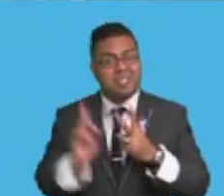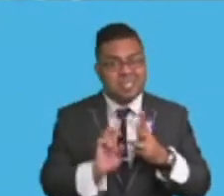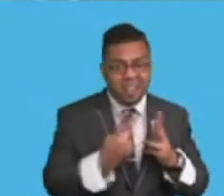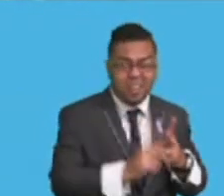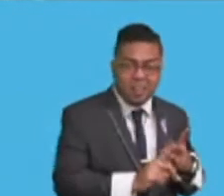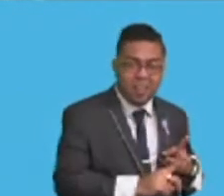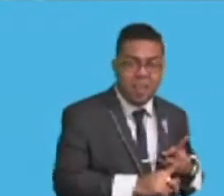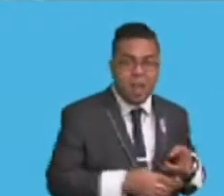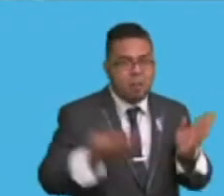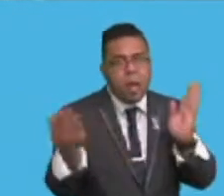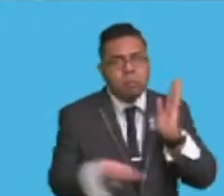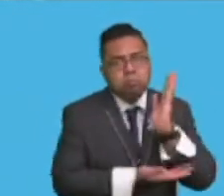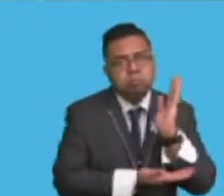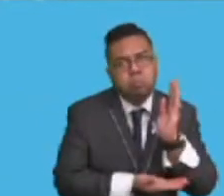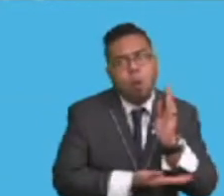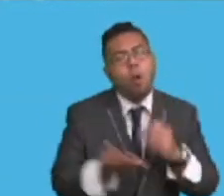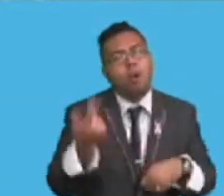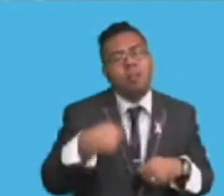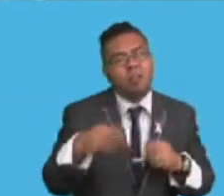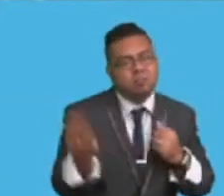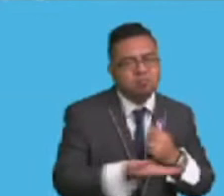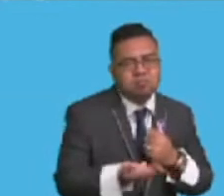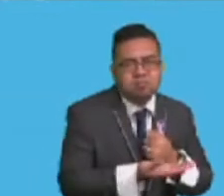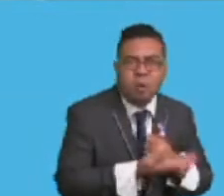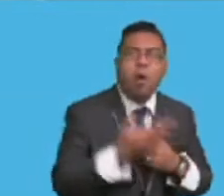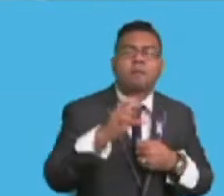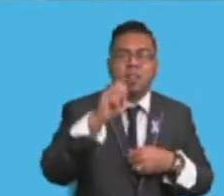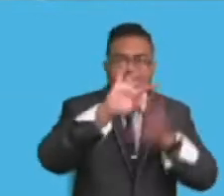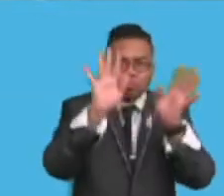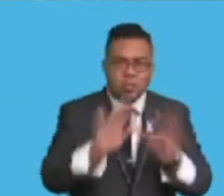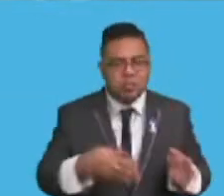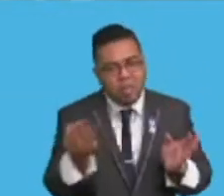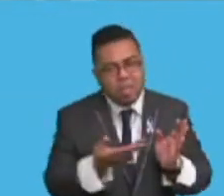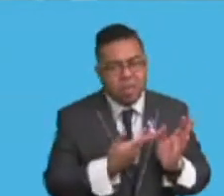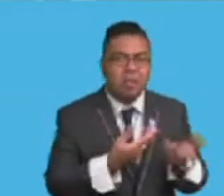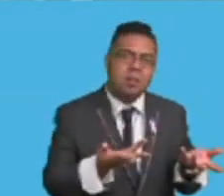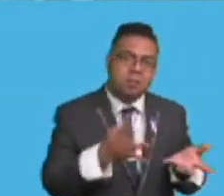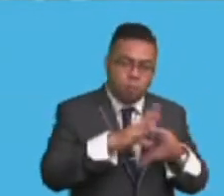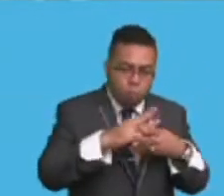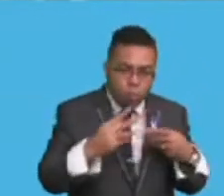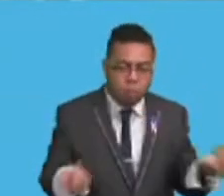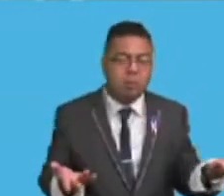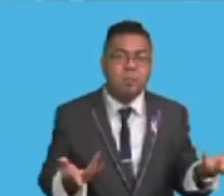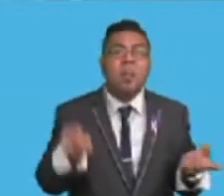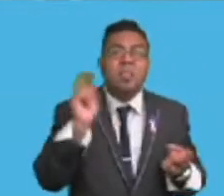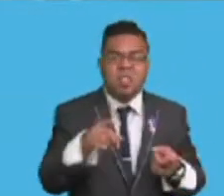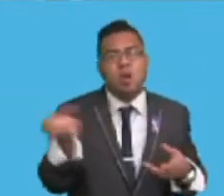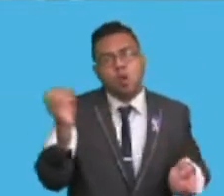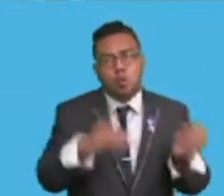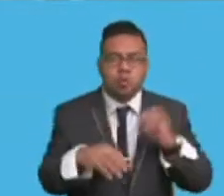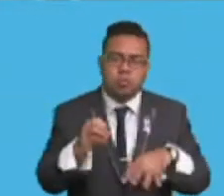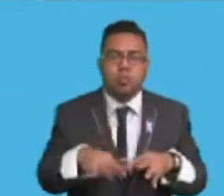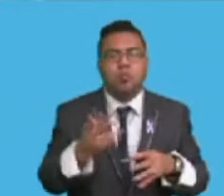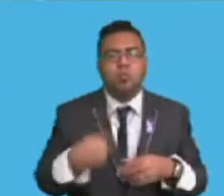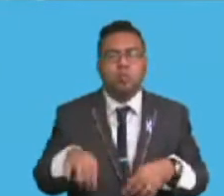logging, Speaker. So both of these two activity, Madam Speaker, contributes to kind of destruction